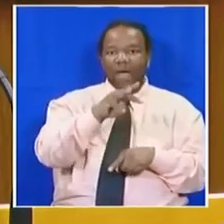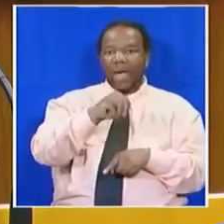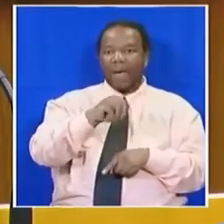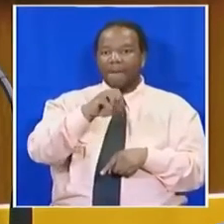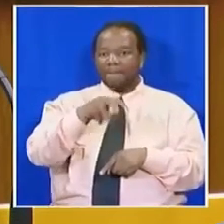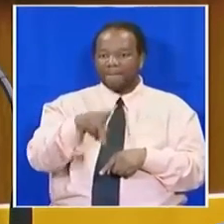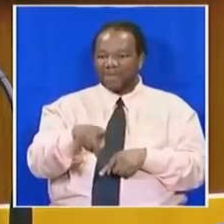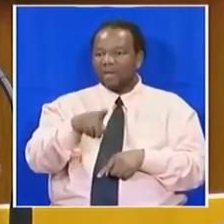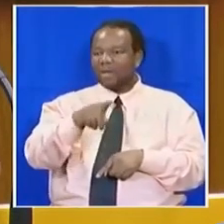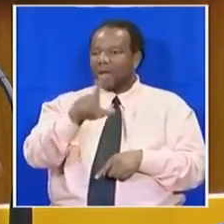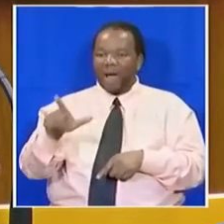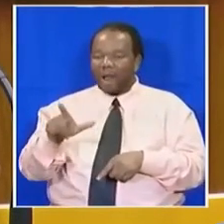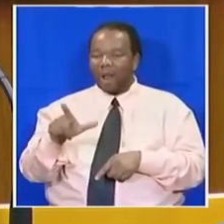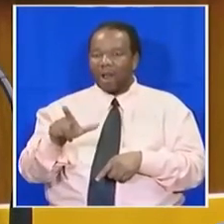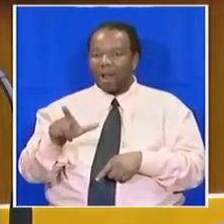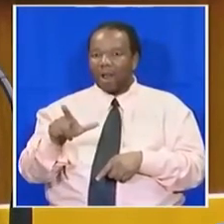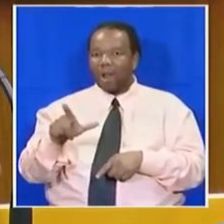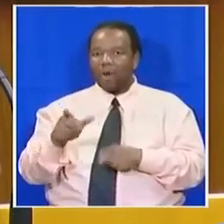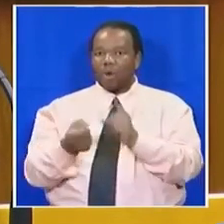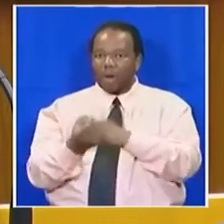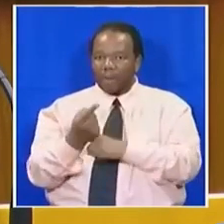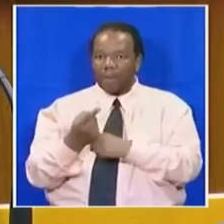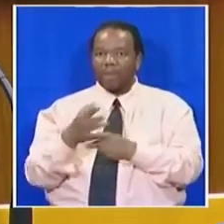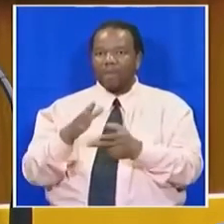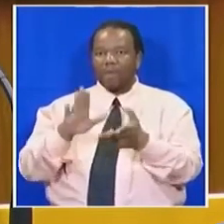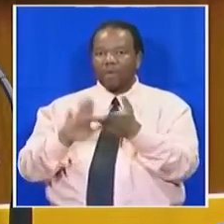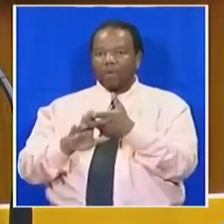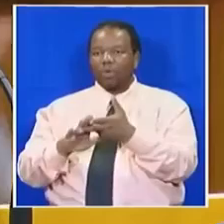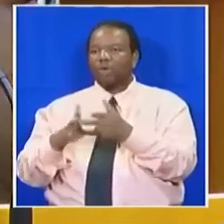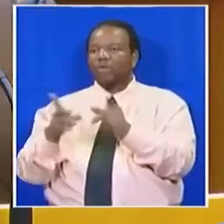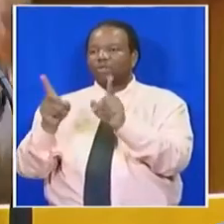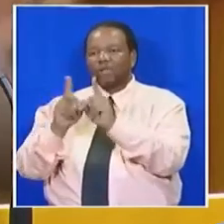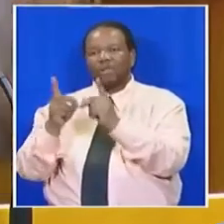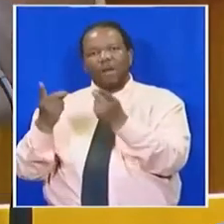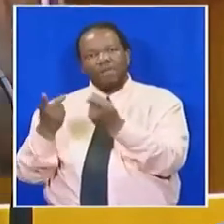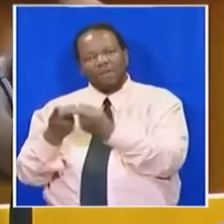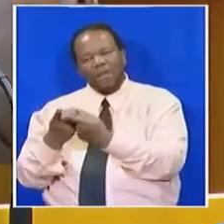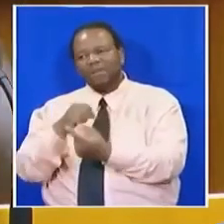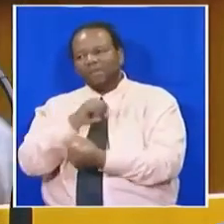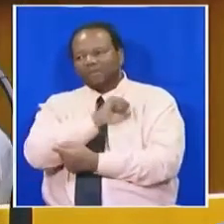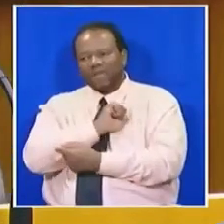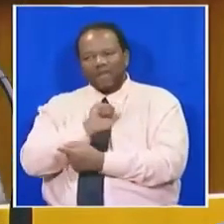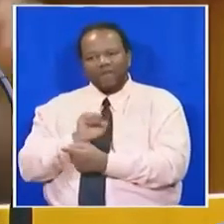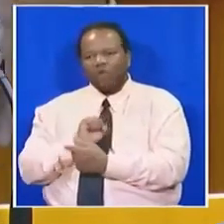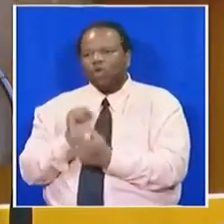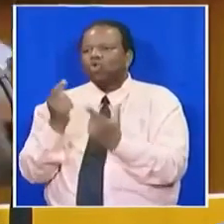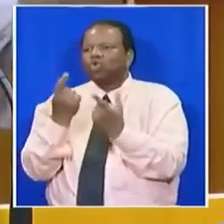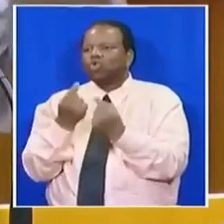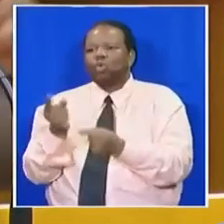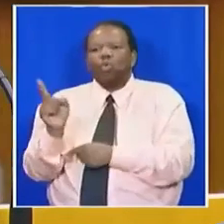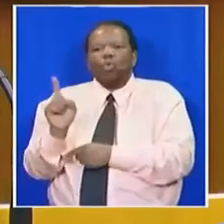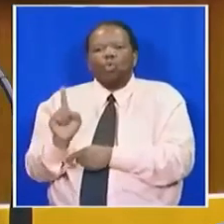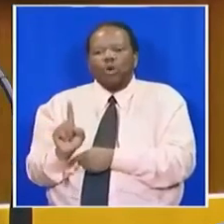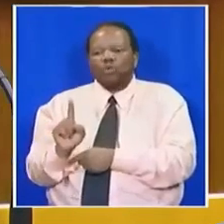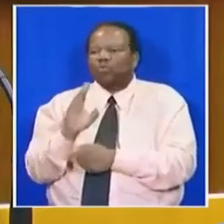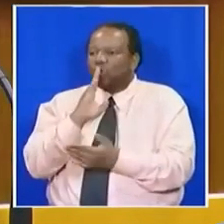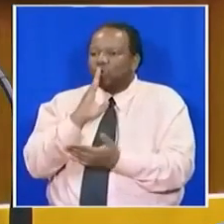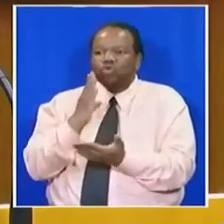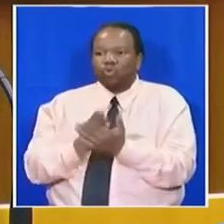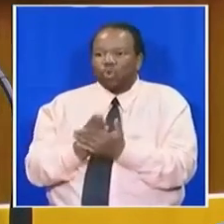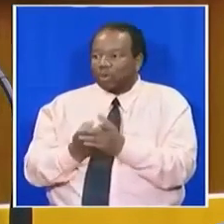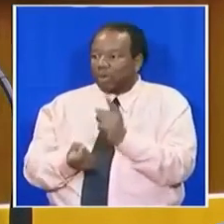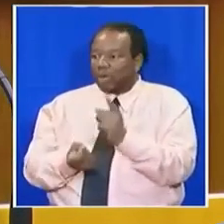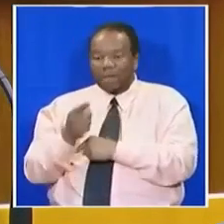of the health committees in Gauteng, together with the department officials, what have they done to ensure that this has not happened?